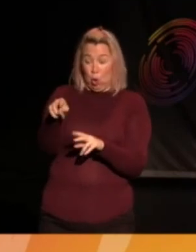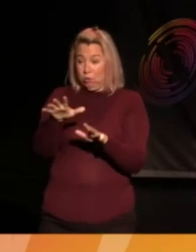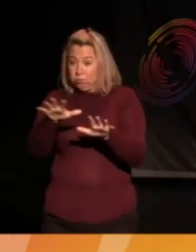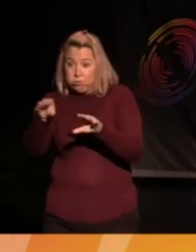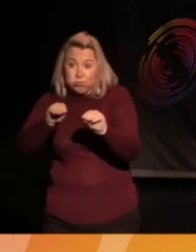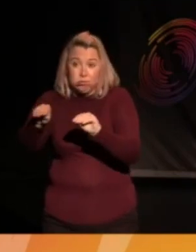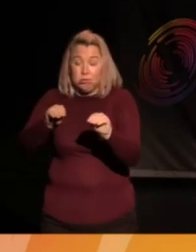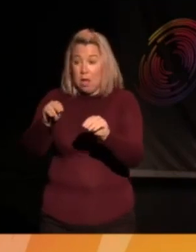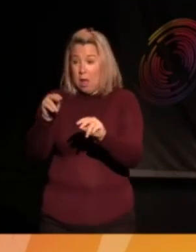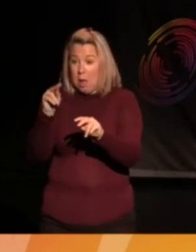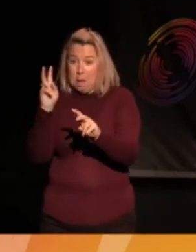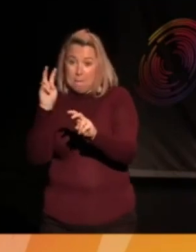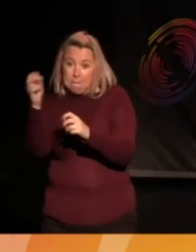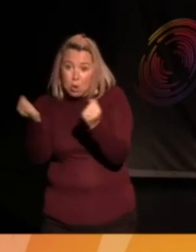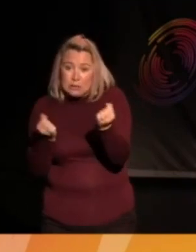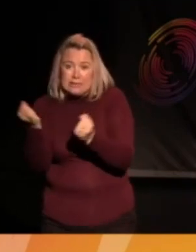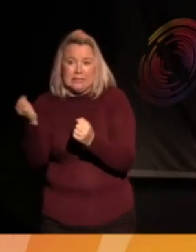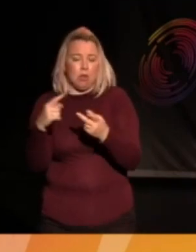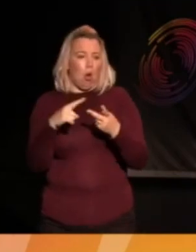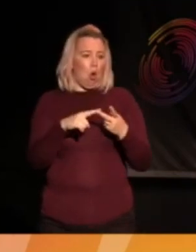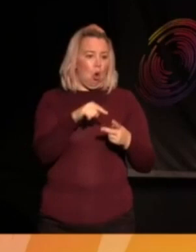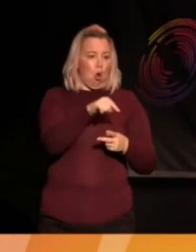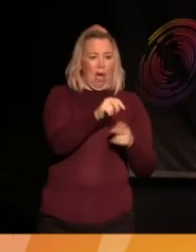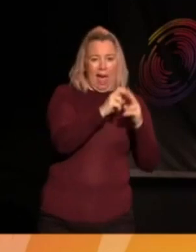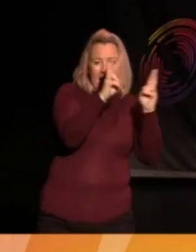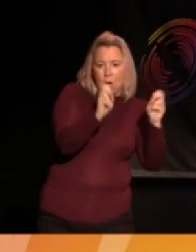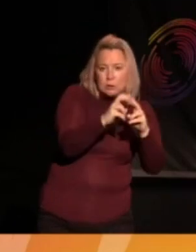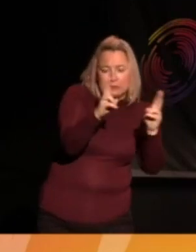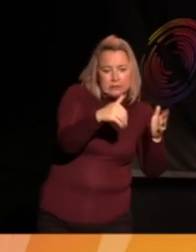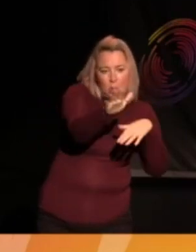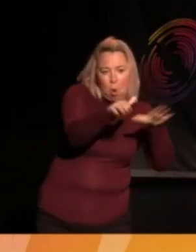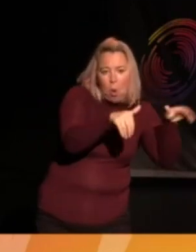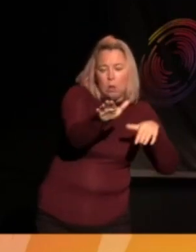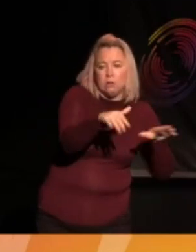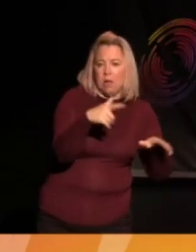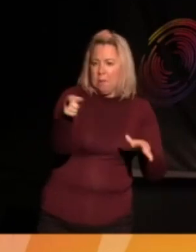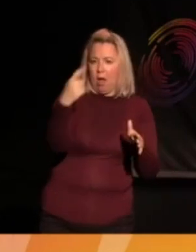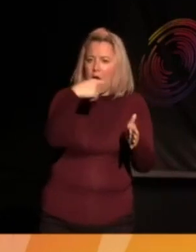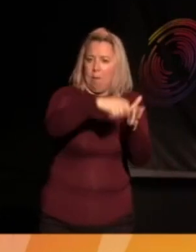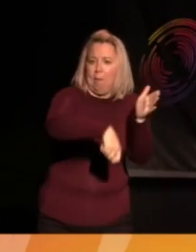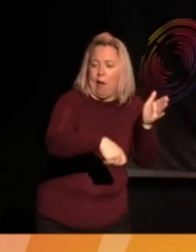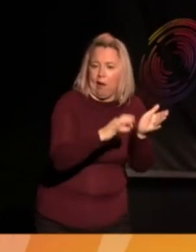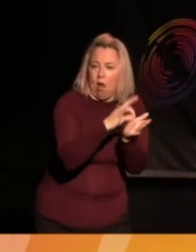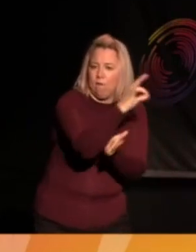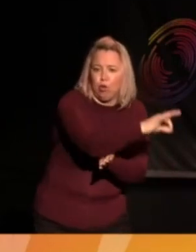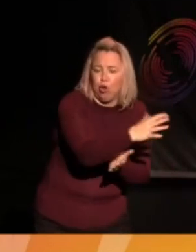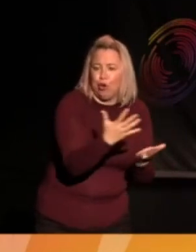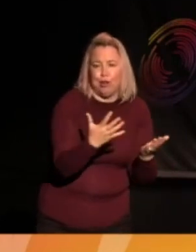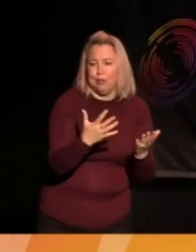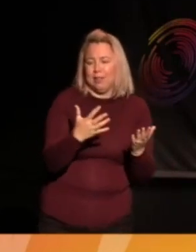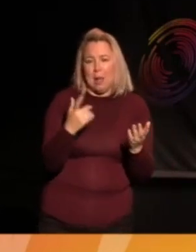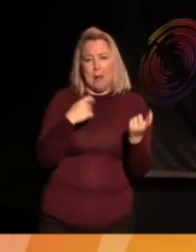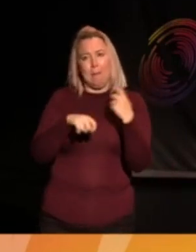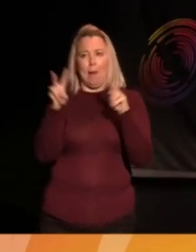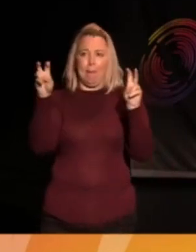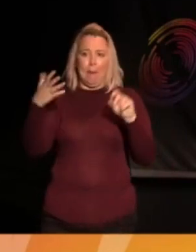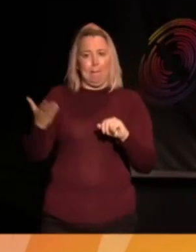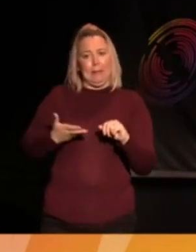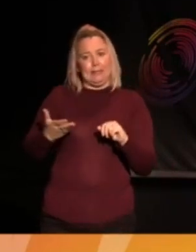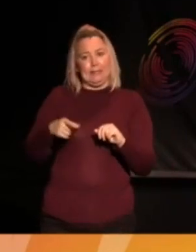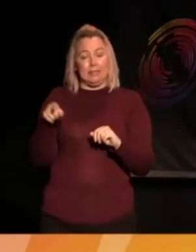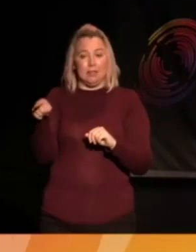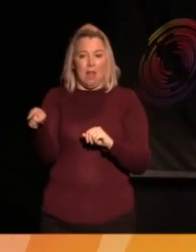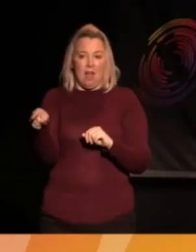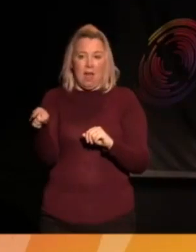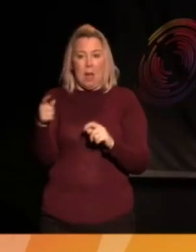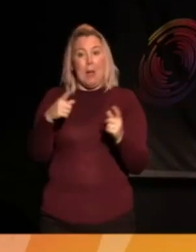You leave housing to the market and what happens? all gets sold off and you can't, people can't. So, I guess this is what I'm saying. know, people have bought into